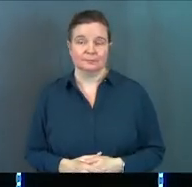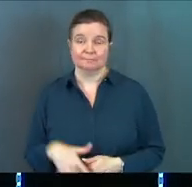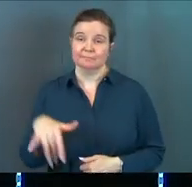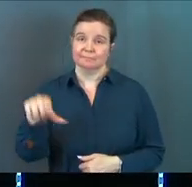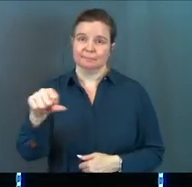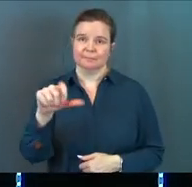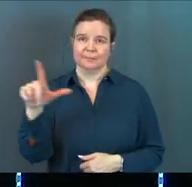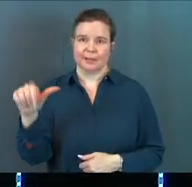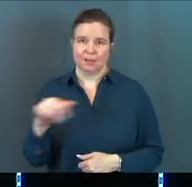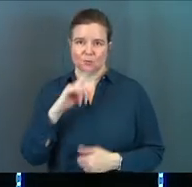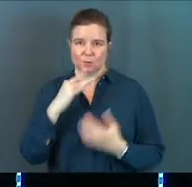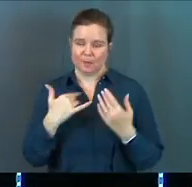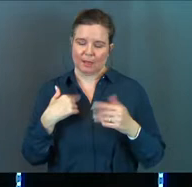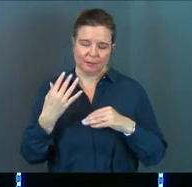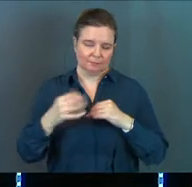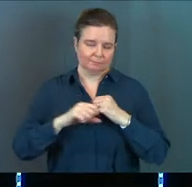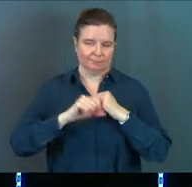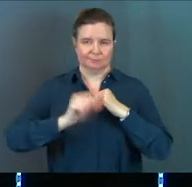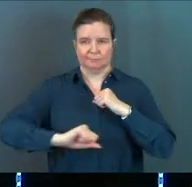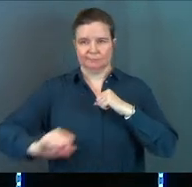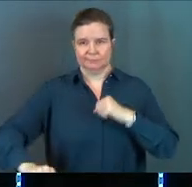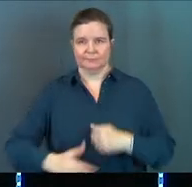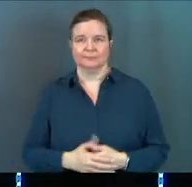Yeah. Linda Trueblood. I could go on.